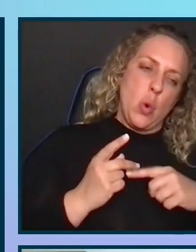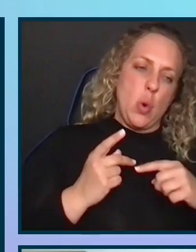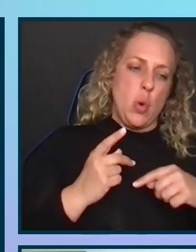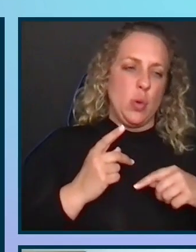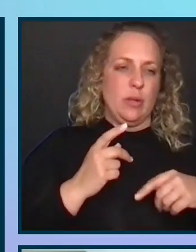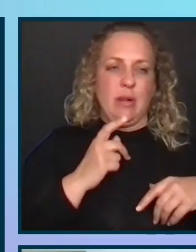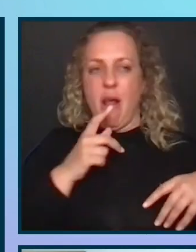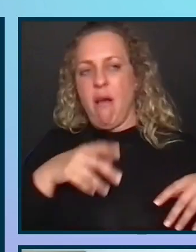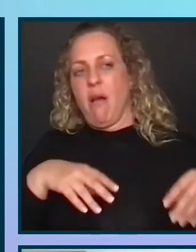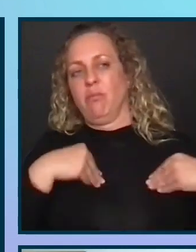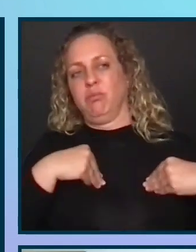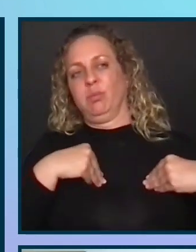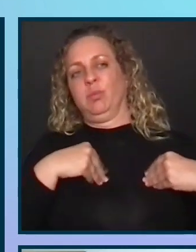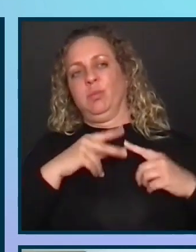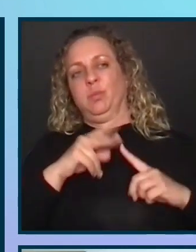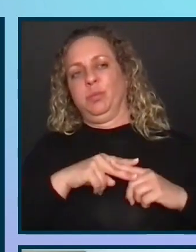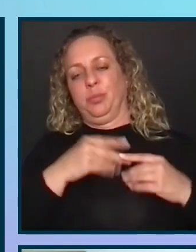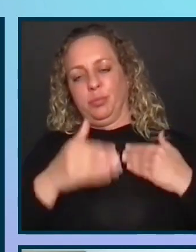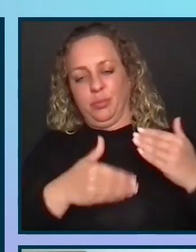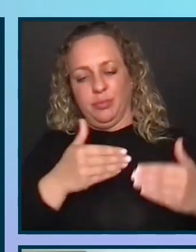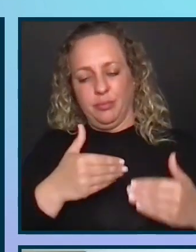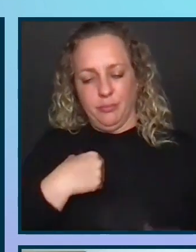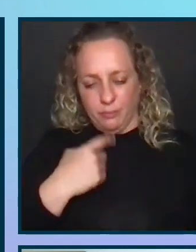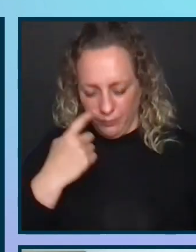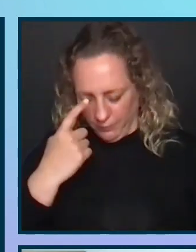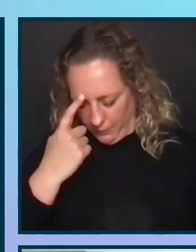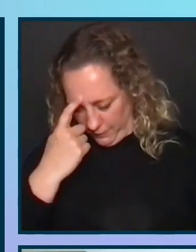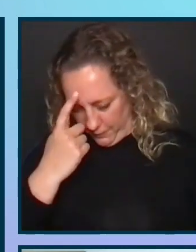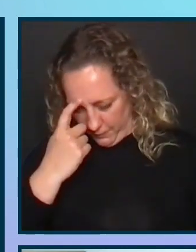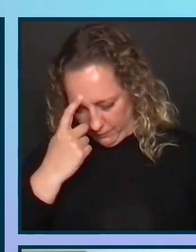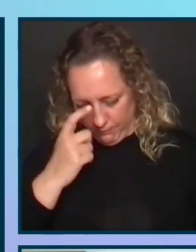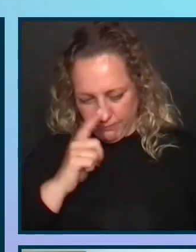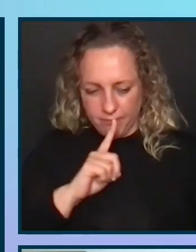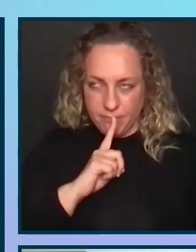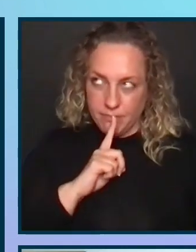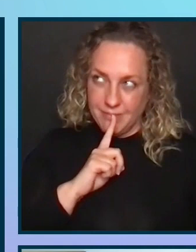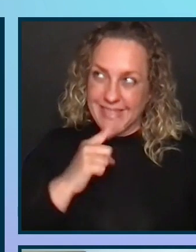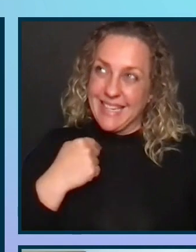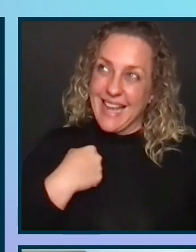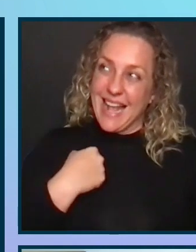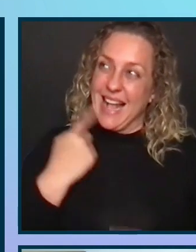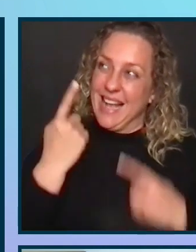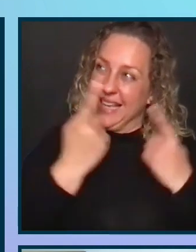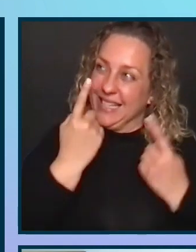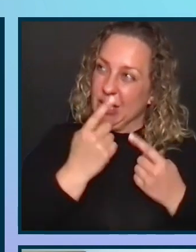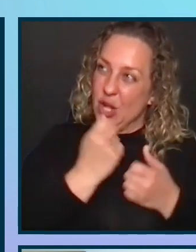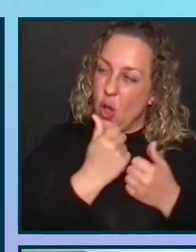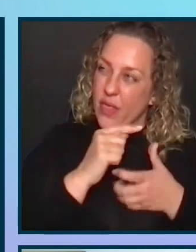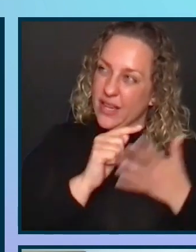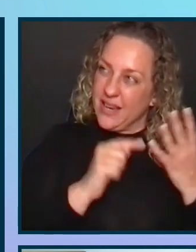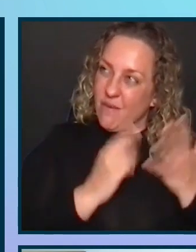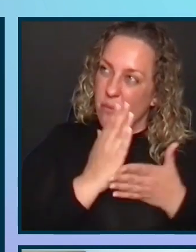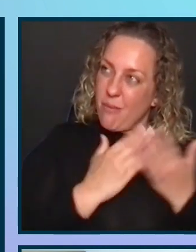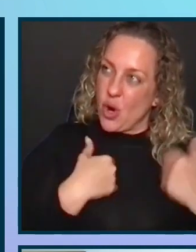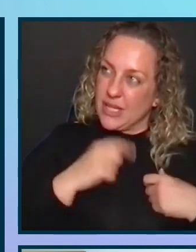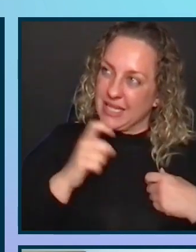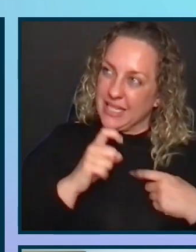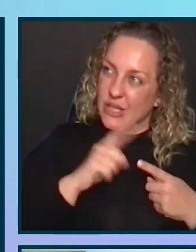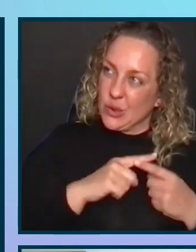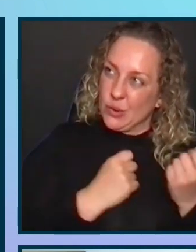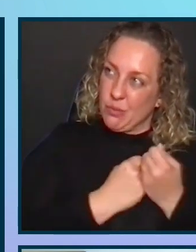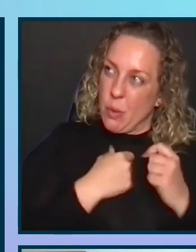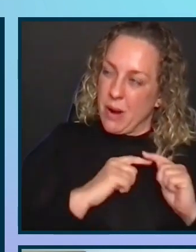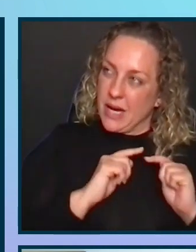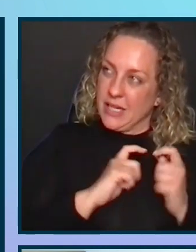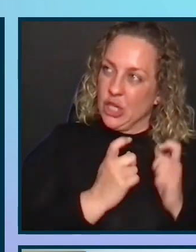hold. And I started wondering to myself, did I consider all the different parts that I needed to support